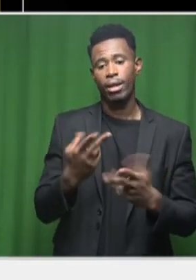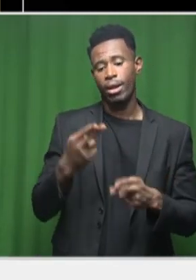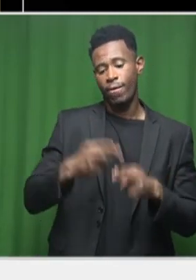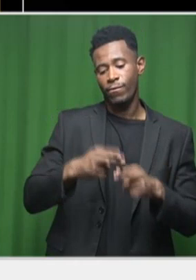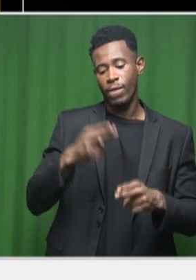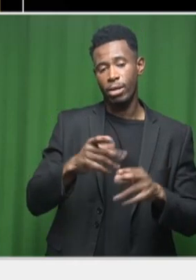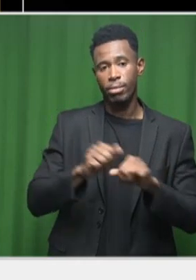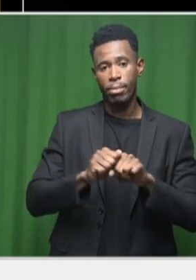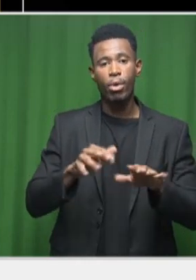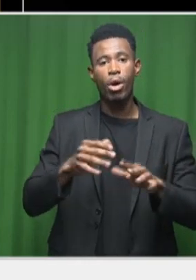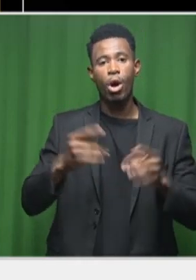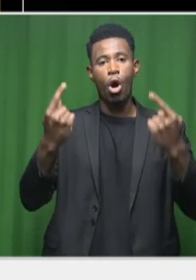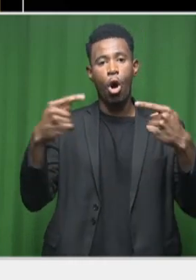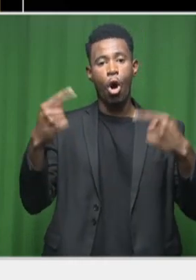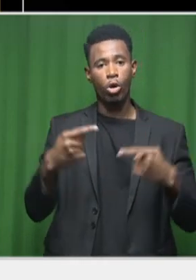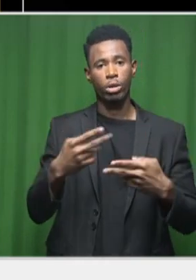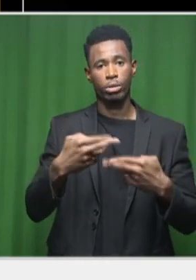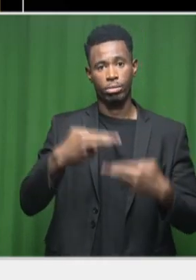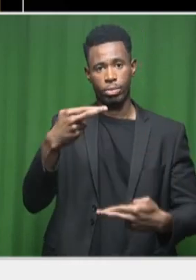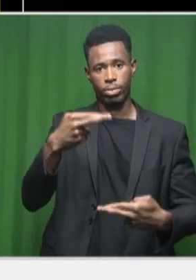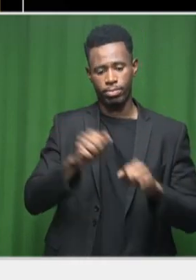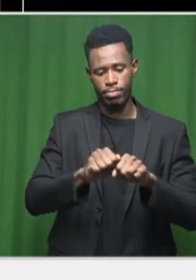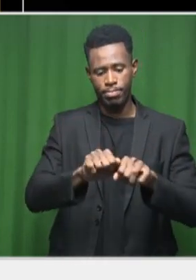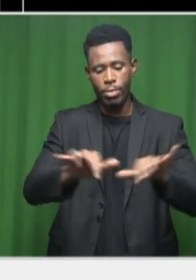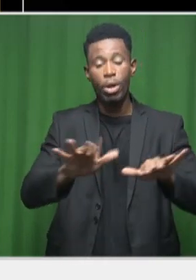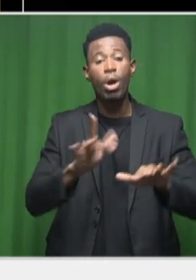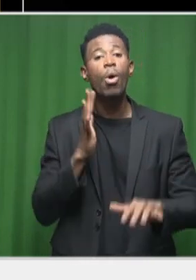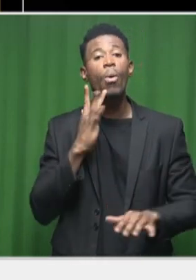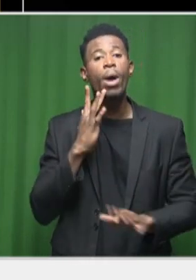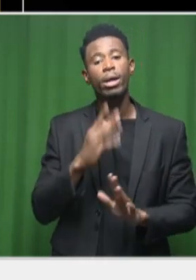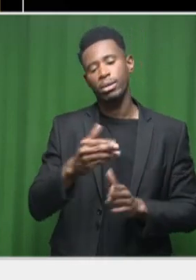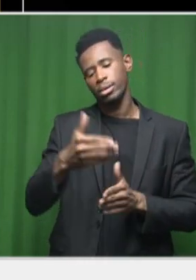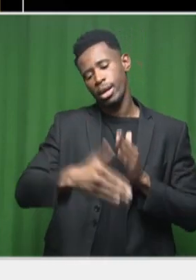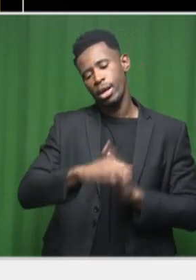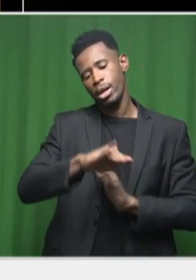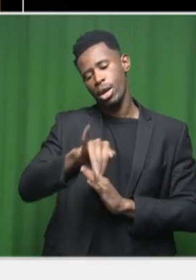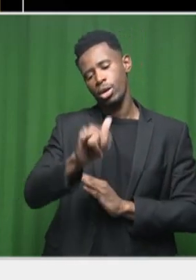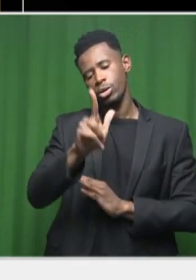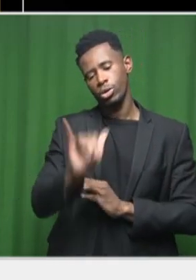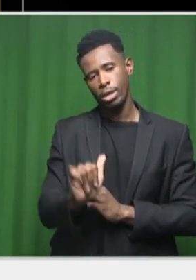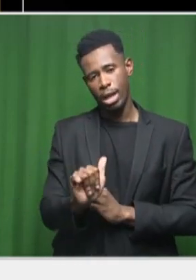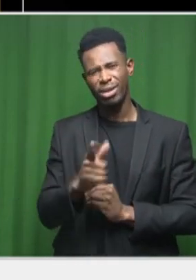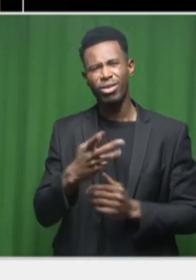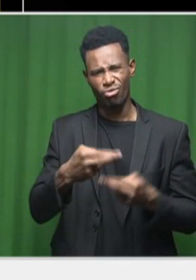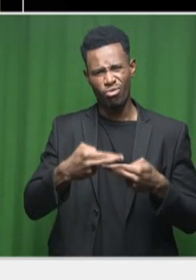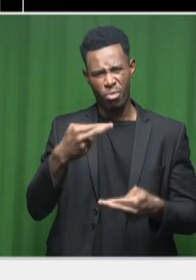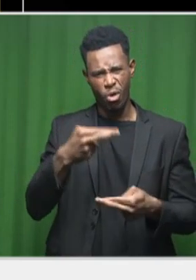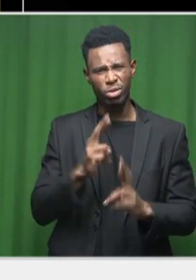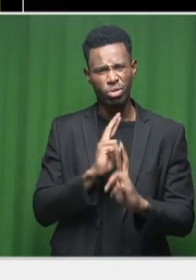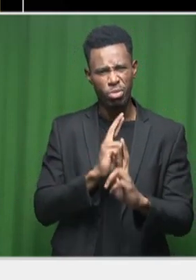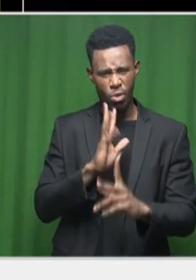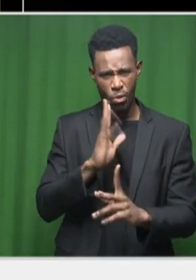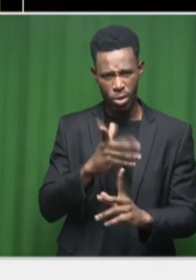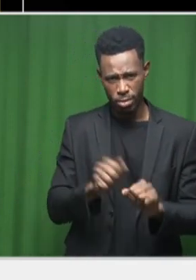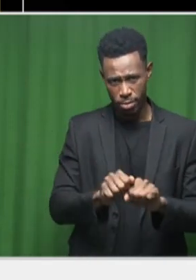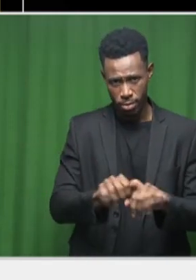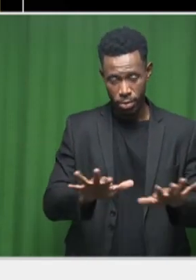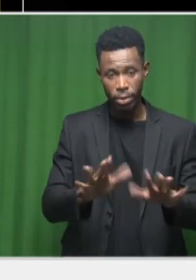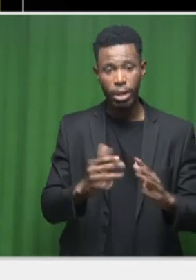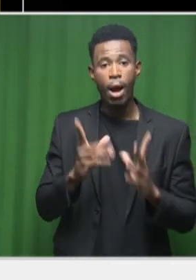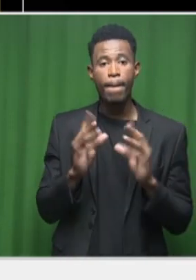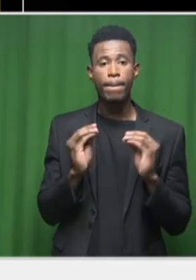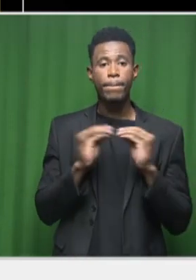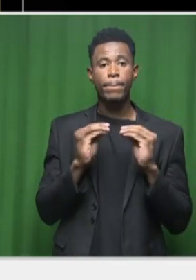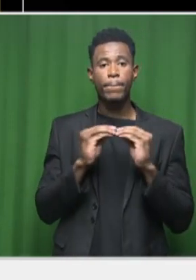end of July or sometime in July, we will get a clearer picture. However, the Blue Watch report, as well as then your green drop and no drop,